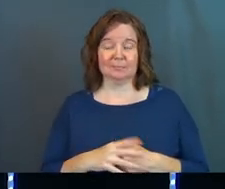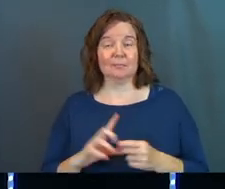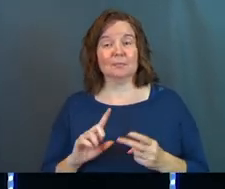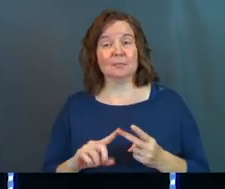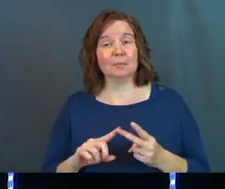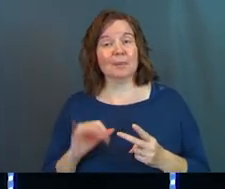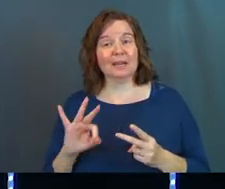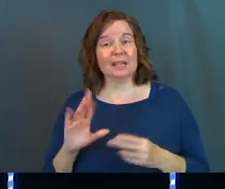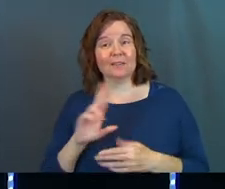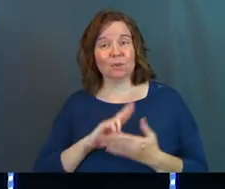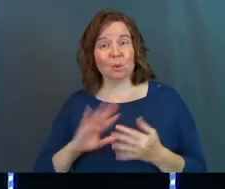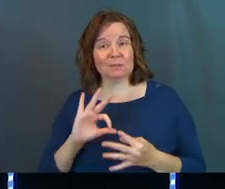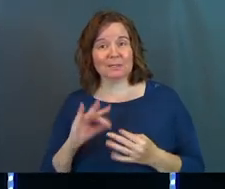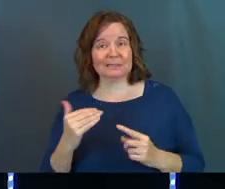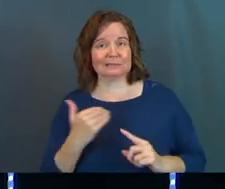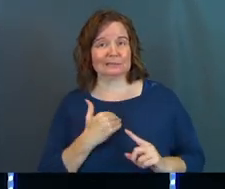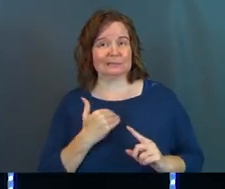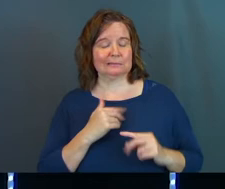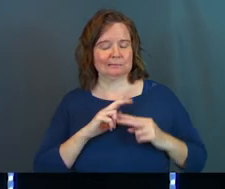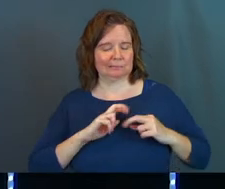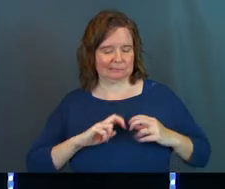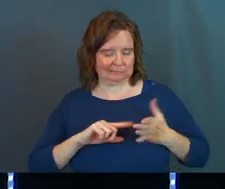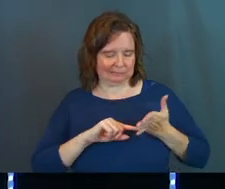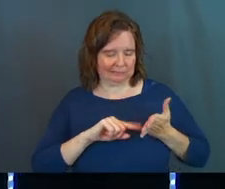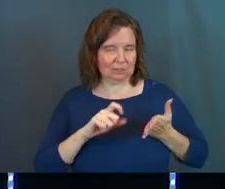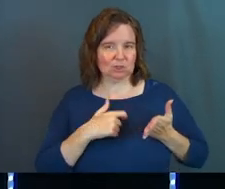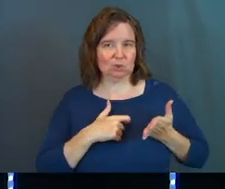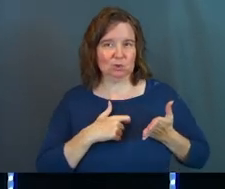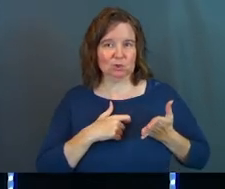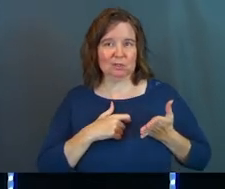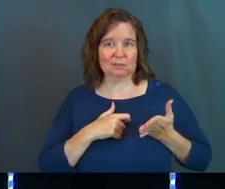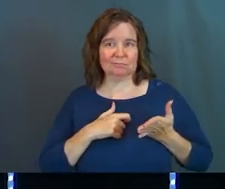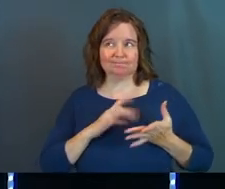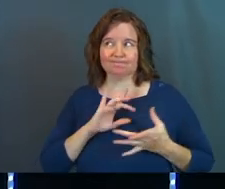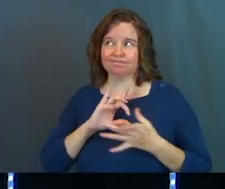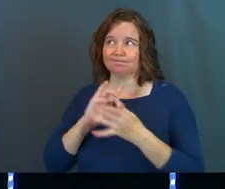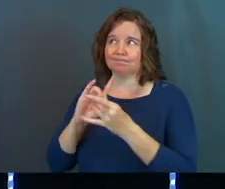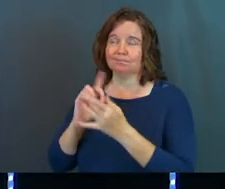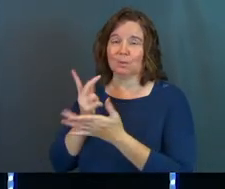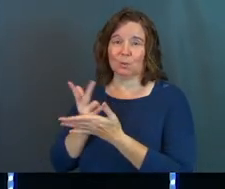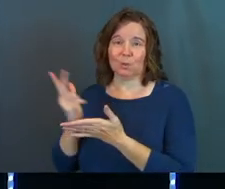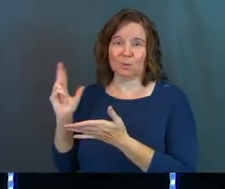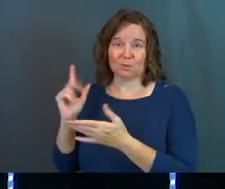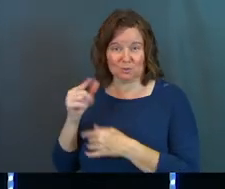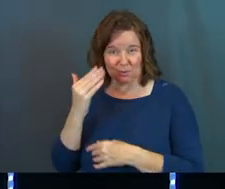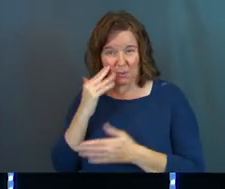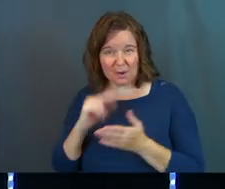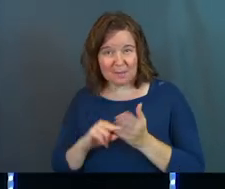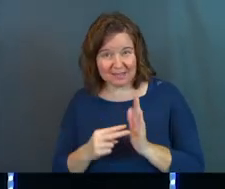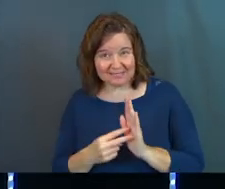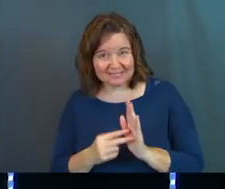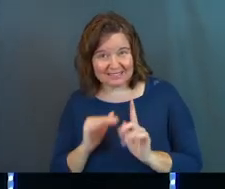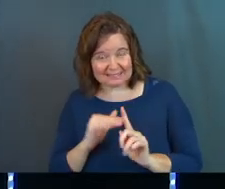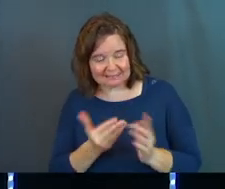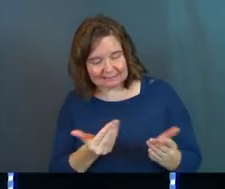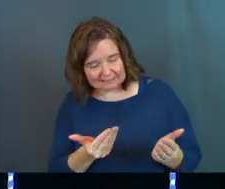But if the Holy Spirit's coming in and saying, you should have walked the aisle three weeks ago, you know what I'm saying?